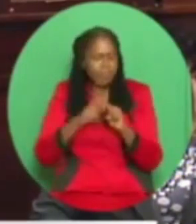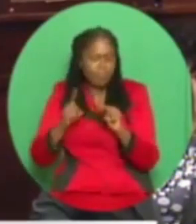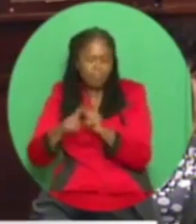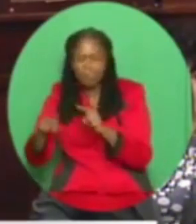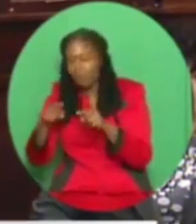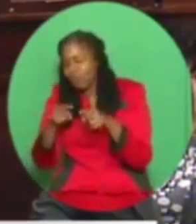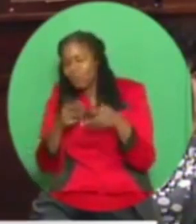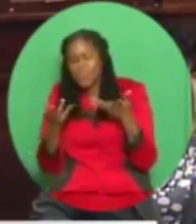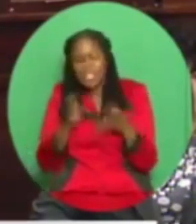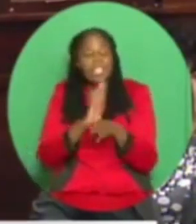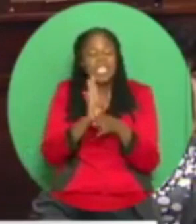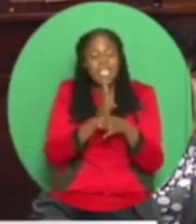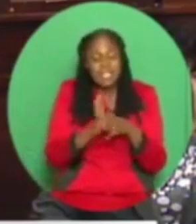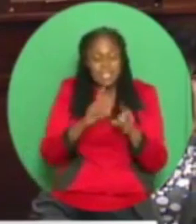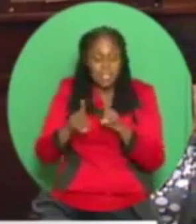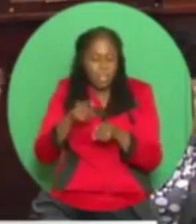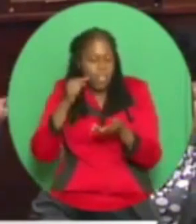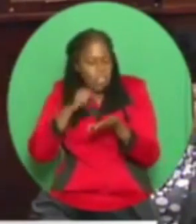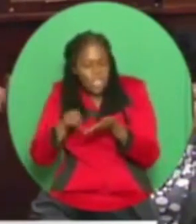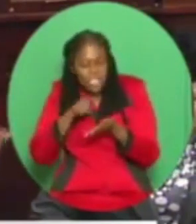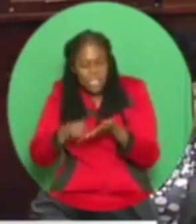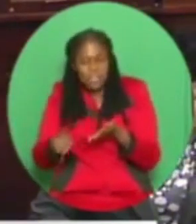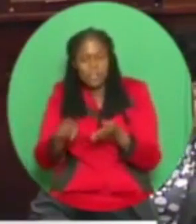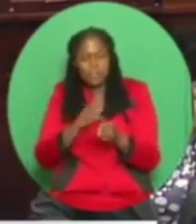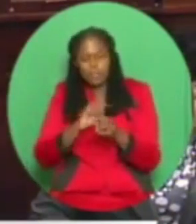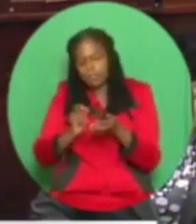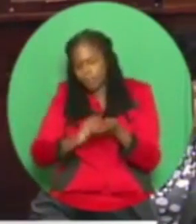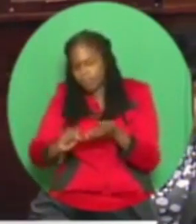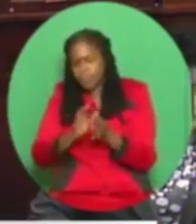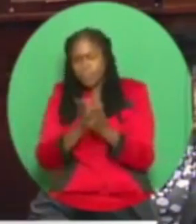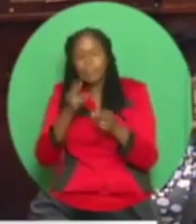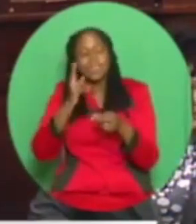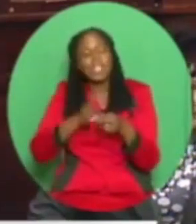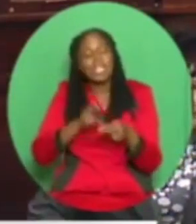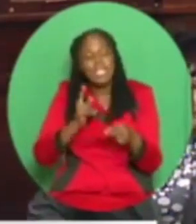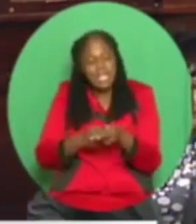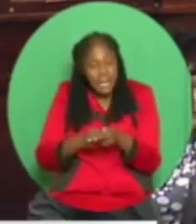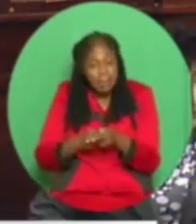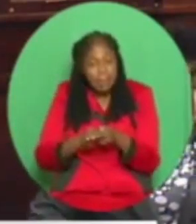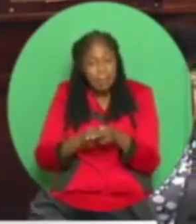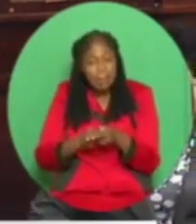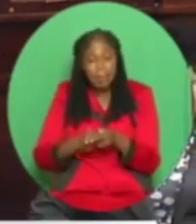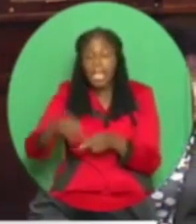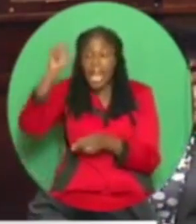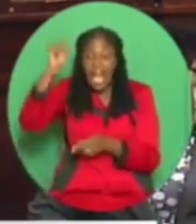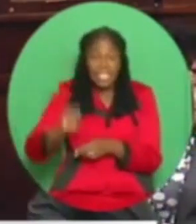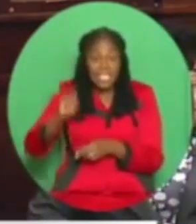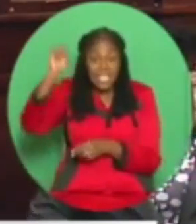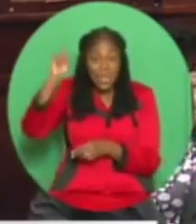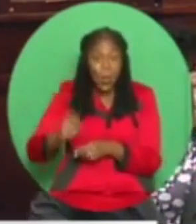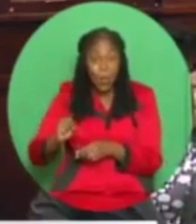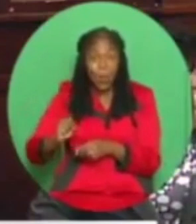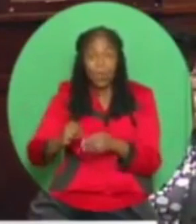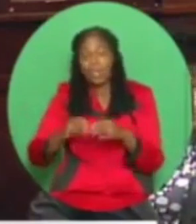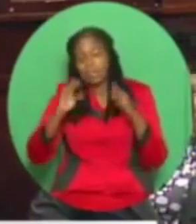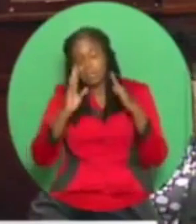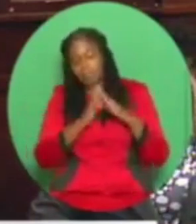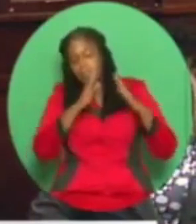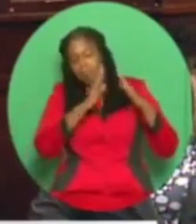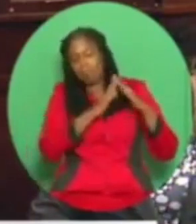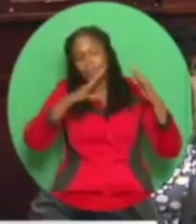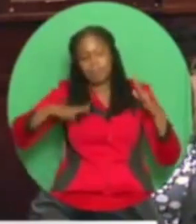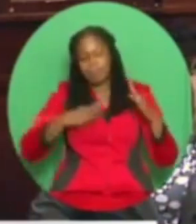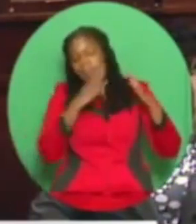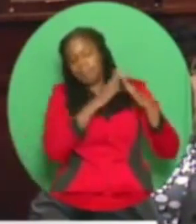research work and so on. He has written a book called Casino Capitalism. This person is behind Sunstone, who we